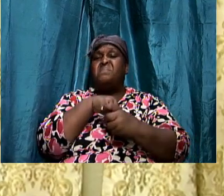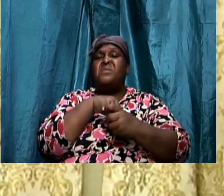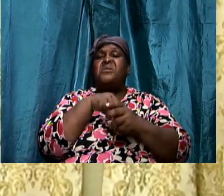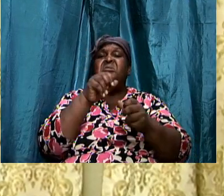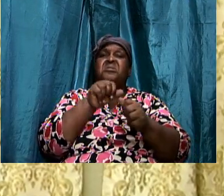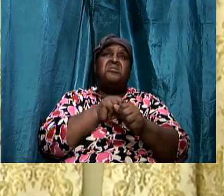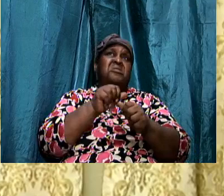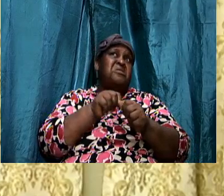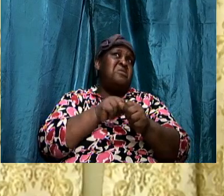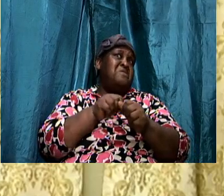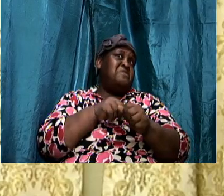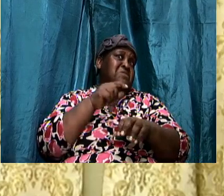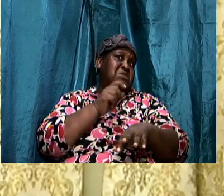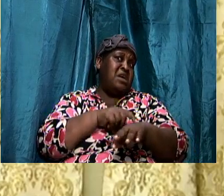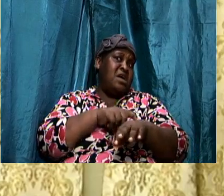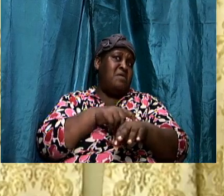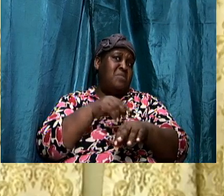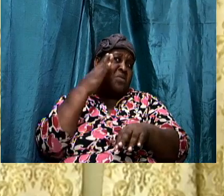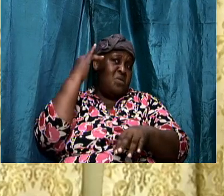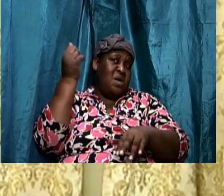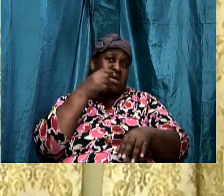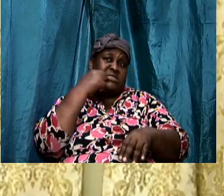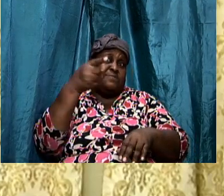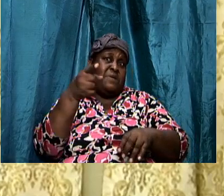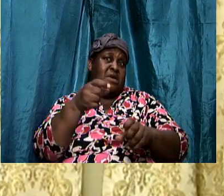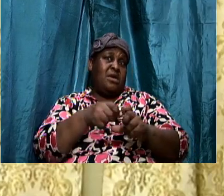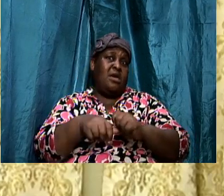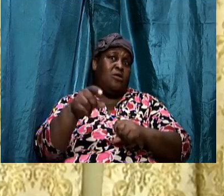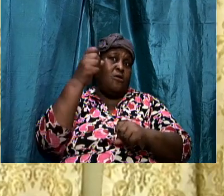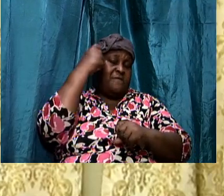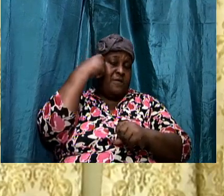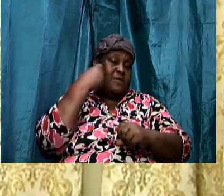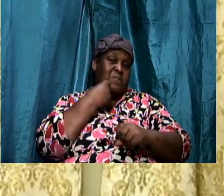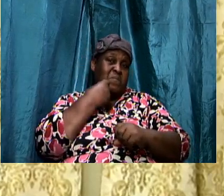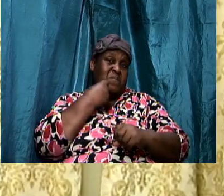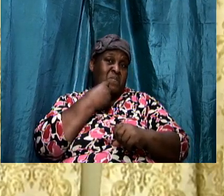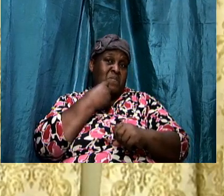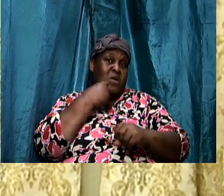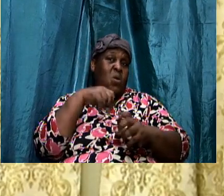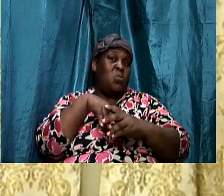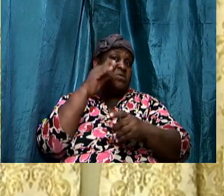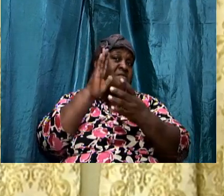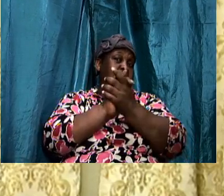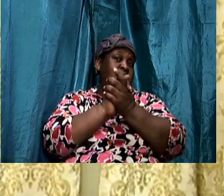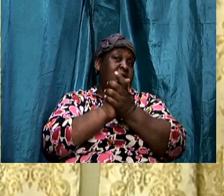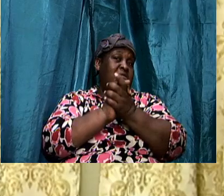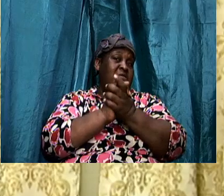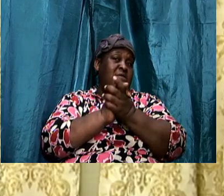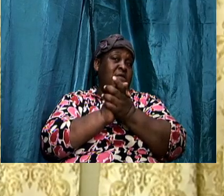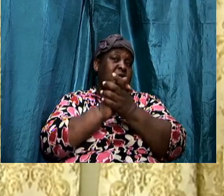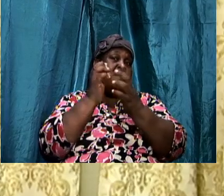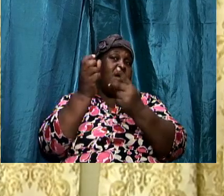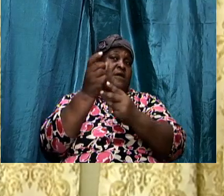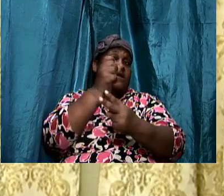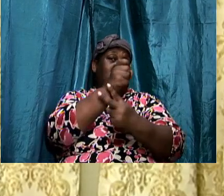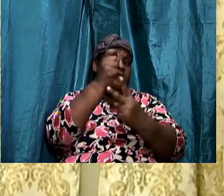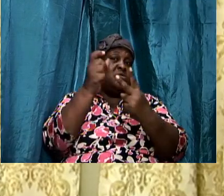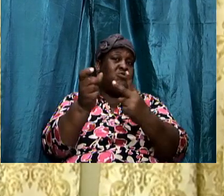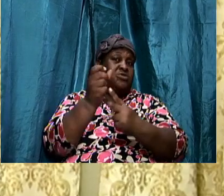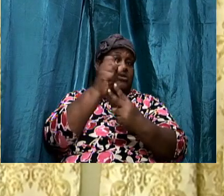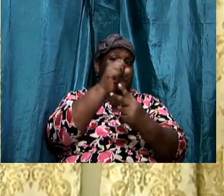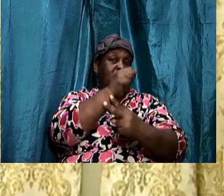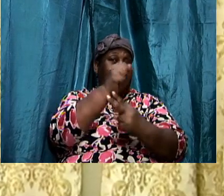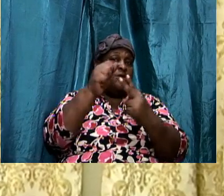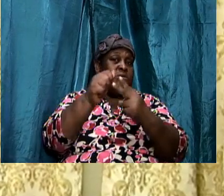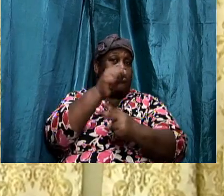adultery issue why because it's the bible touch on it and say of all the sins this is one where you sin against your own